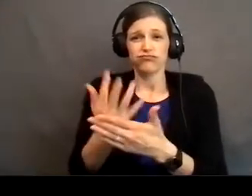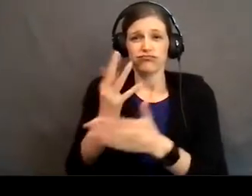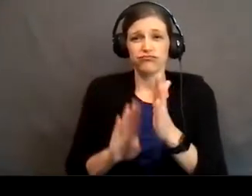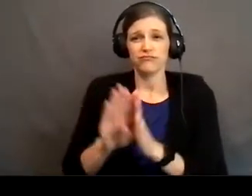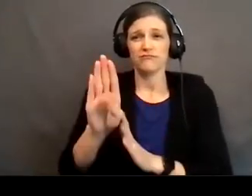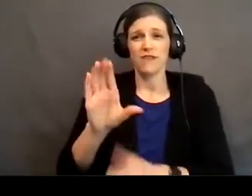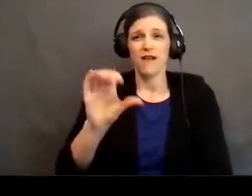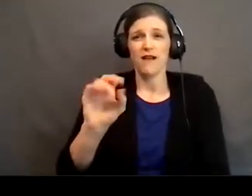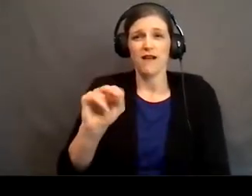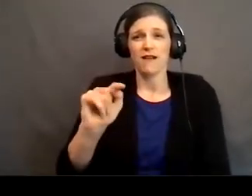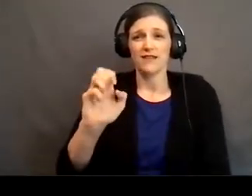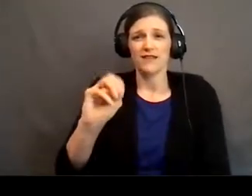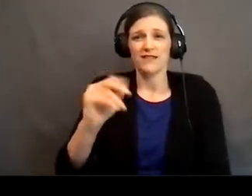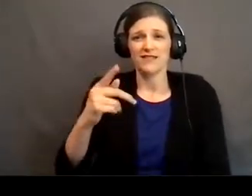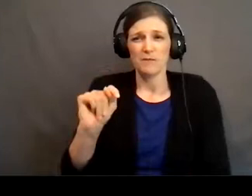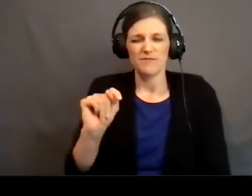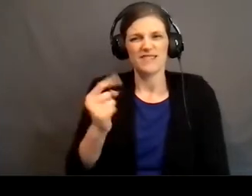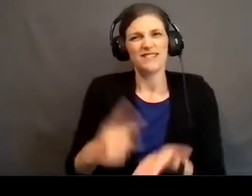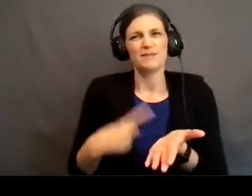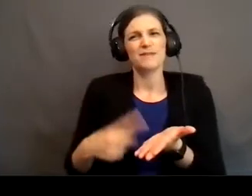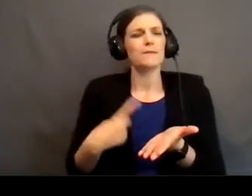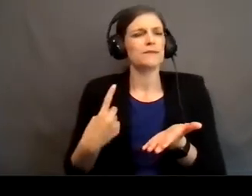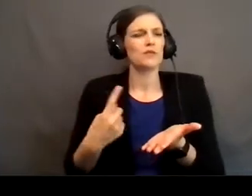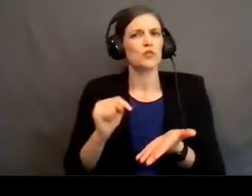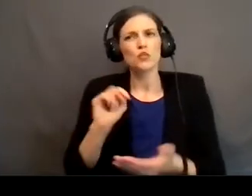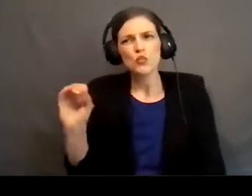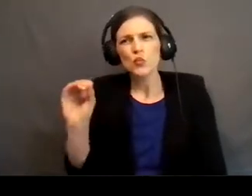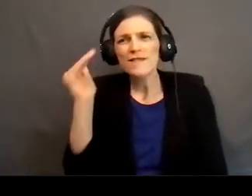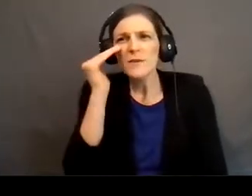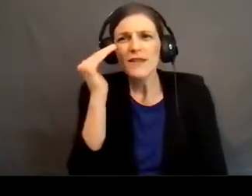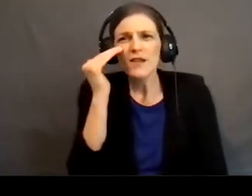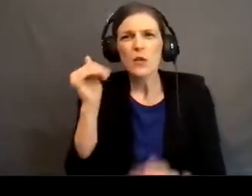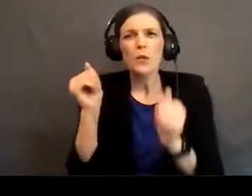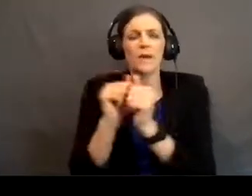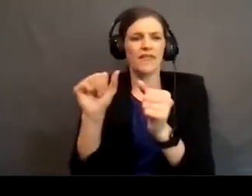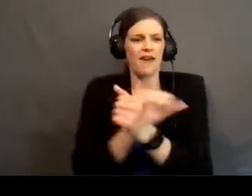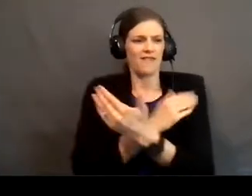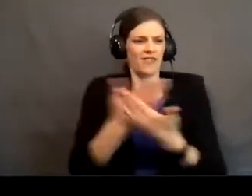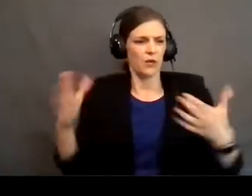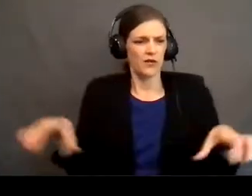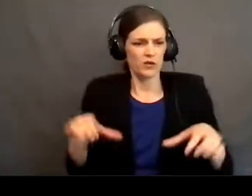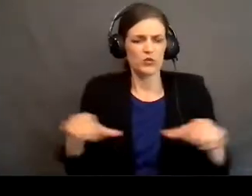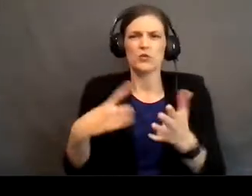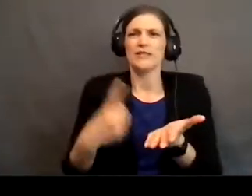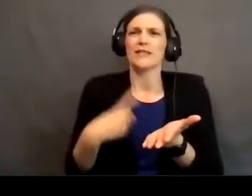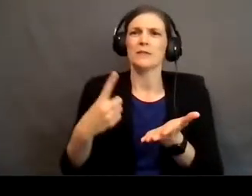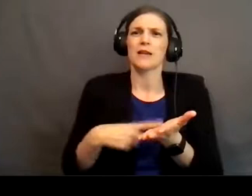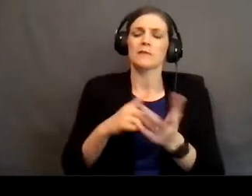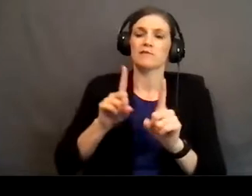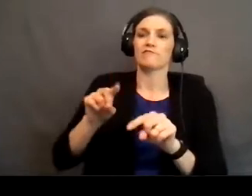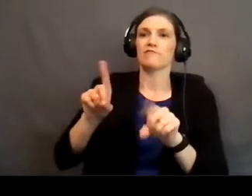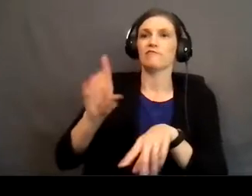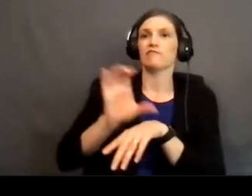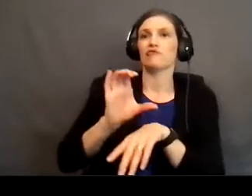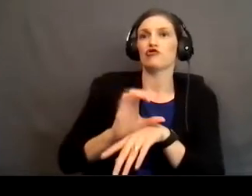Sometimes we just become so familiar with the things that we do. Sometimes our, attending church is